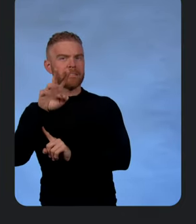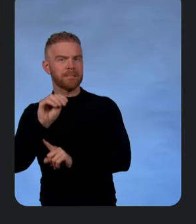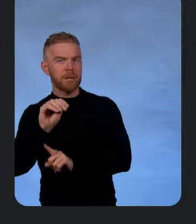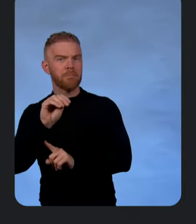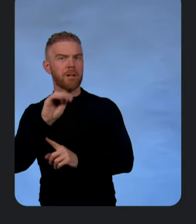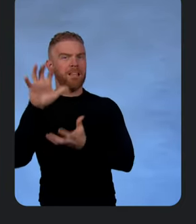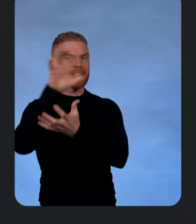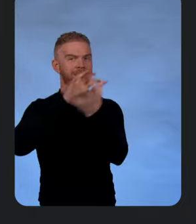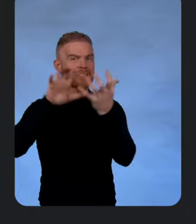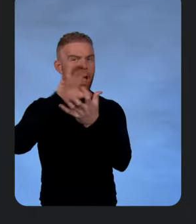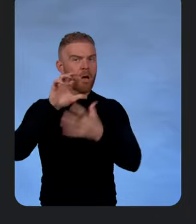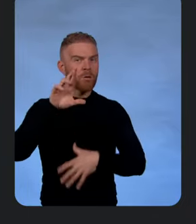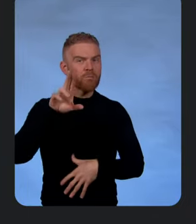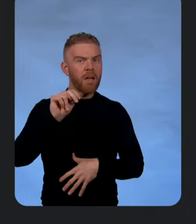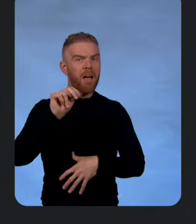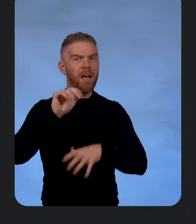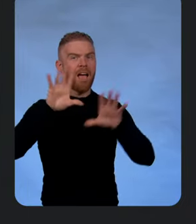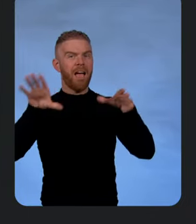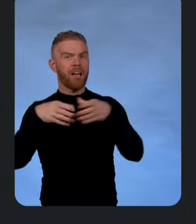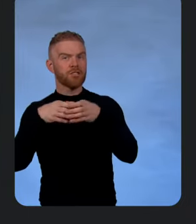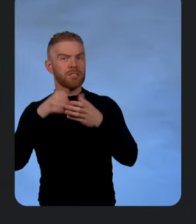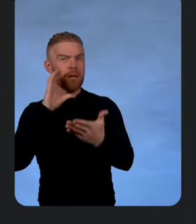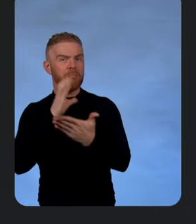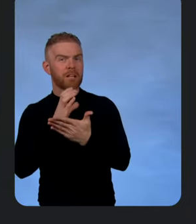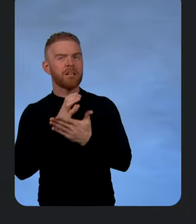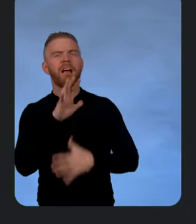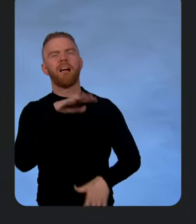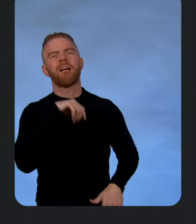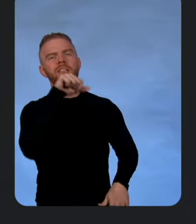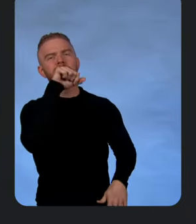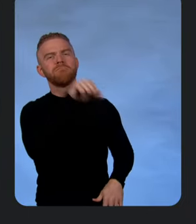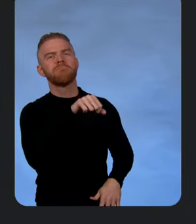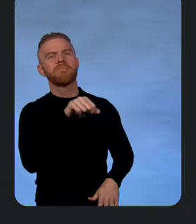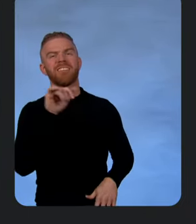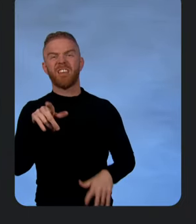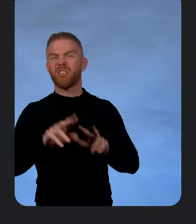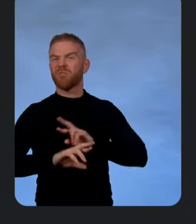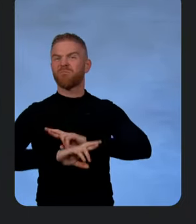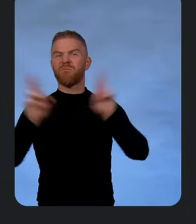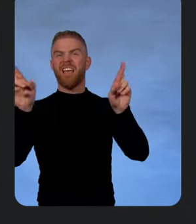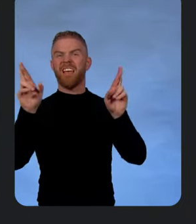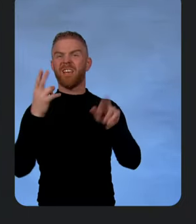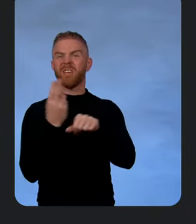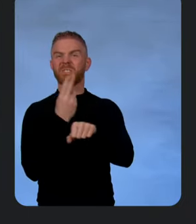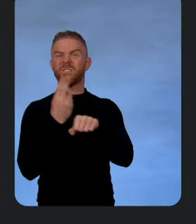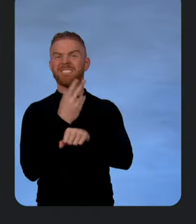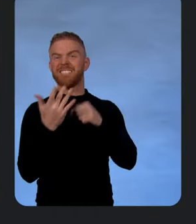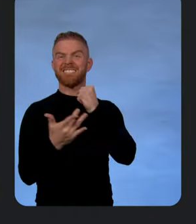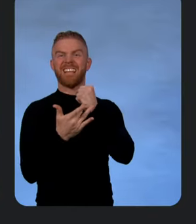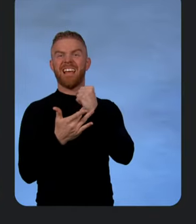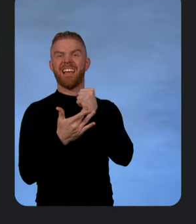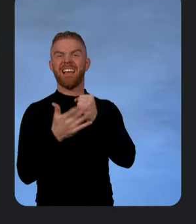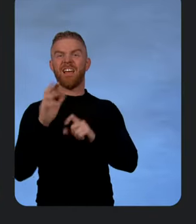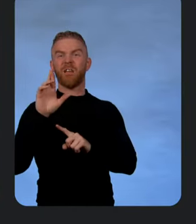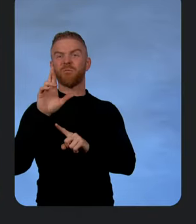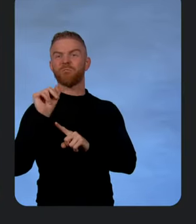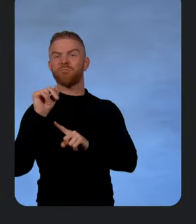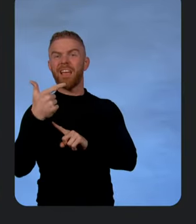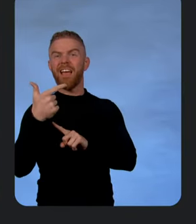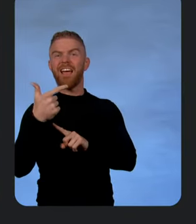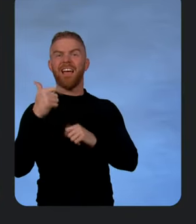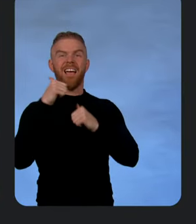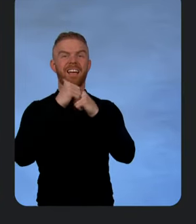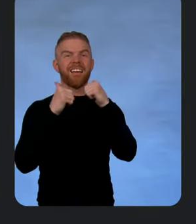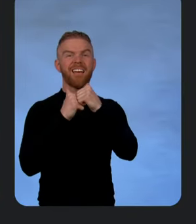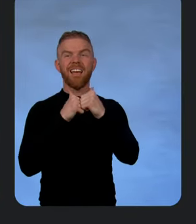I love it. So all the things you saw today, this is legit, ready to use tech to prove that RAG and these architectures are actually not that hard. We have a jumpstart solution